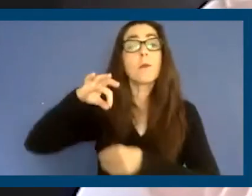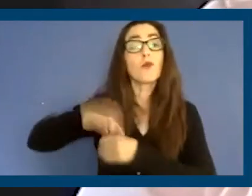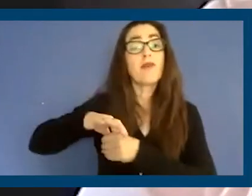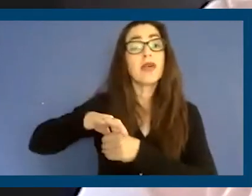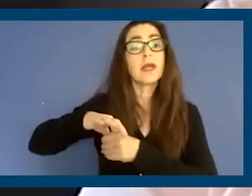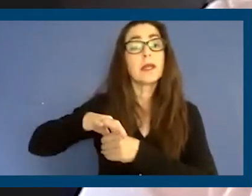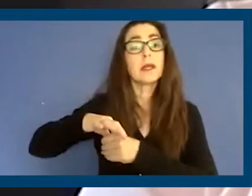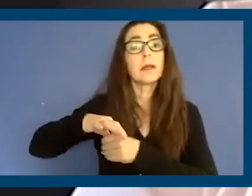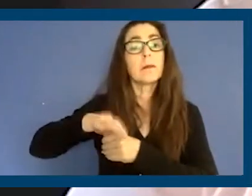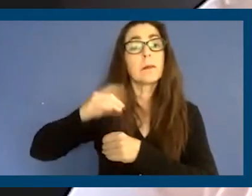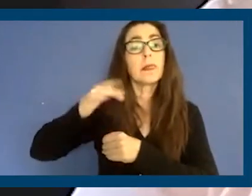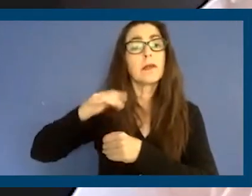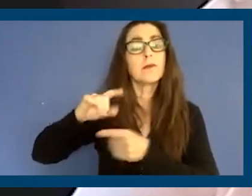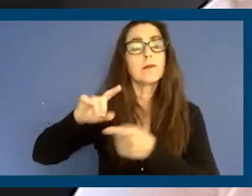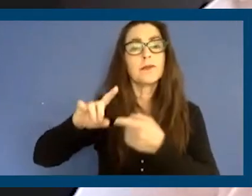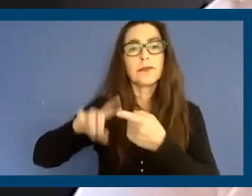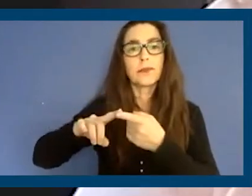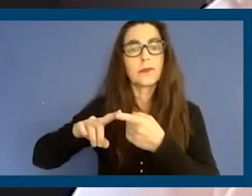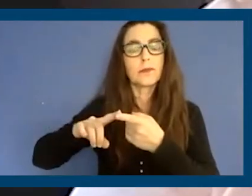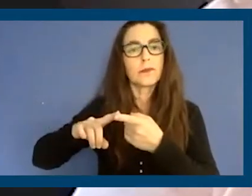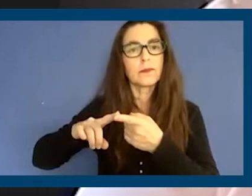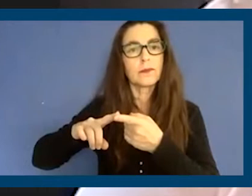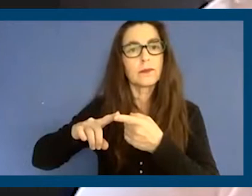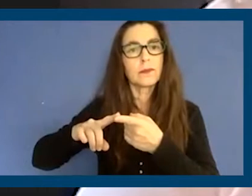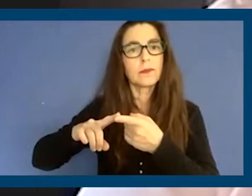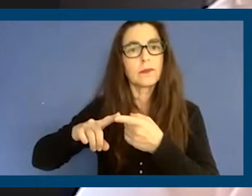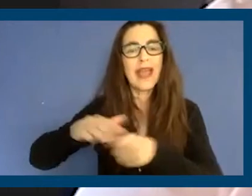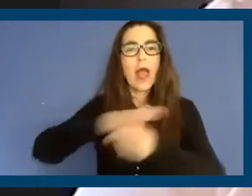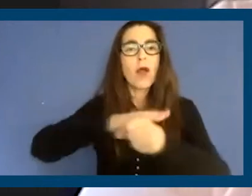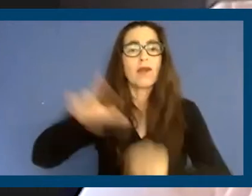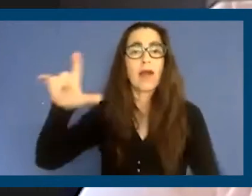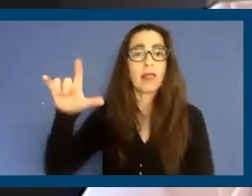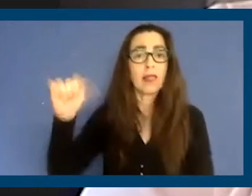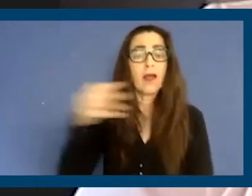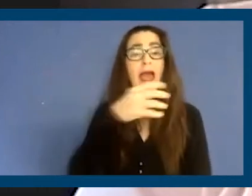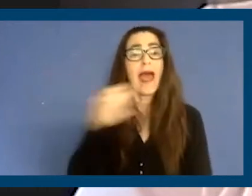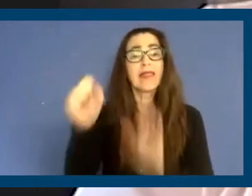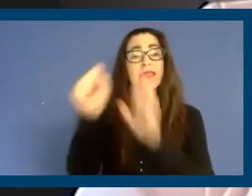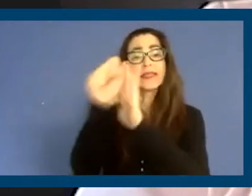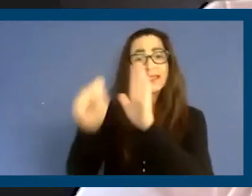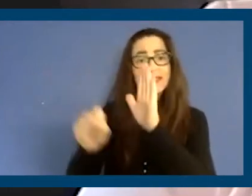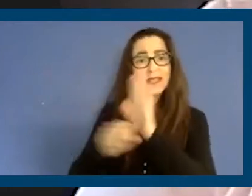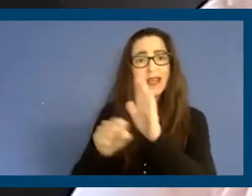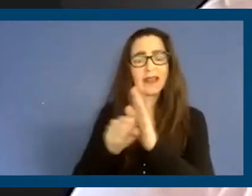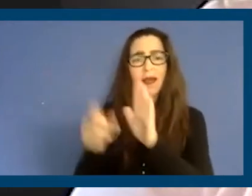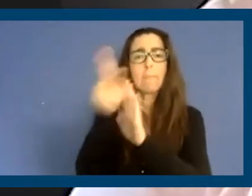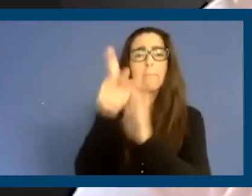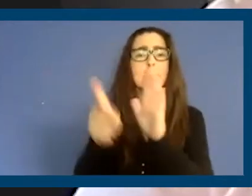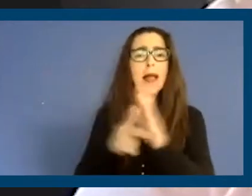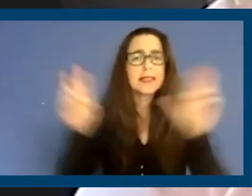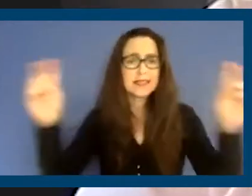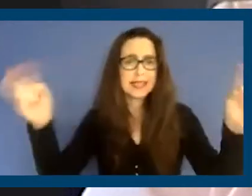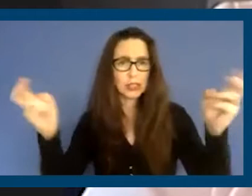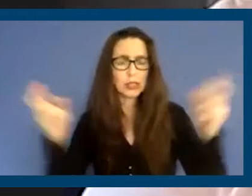tenants in Los Angeles and also in state working on policy issues. So